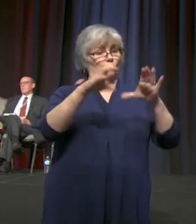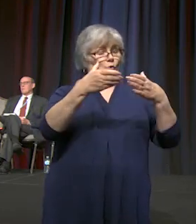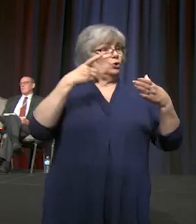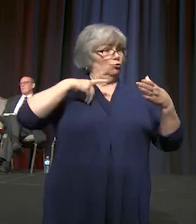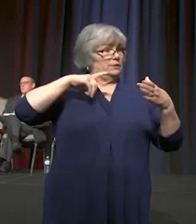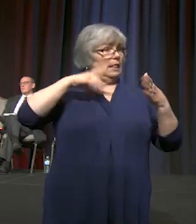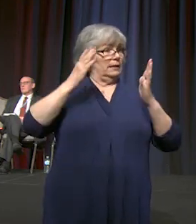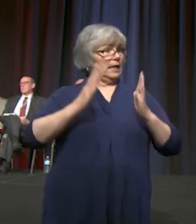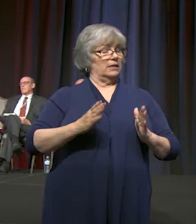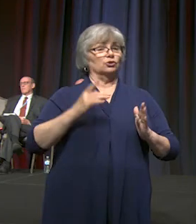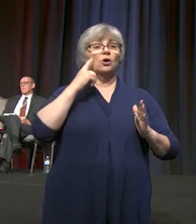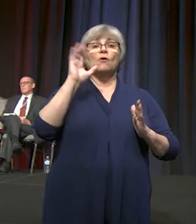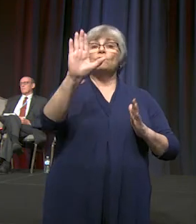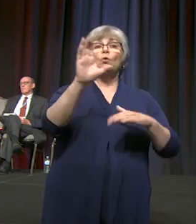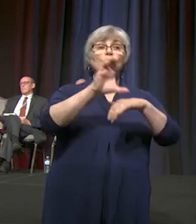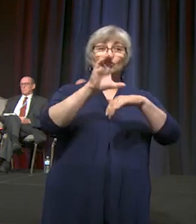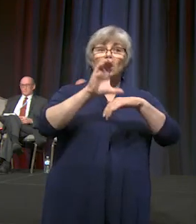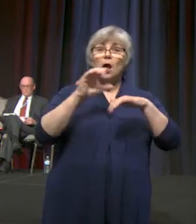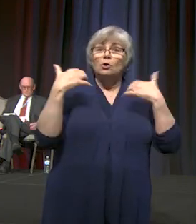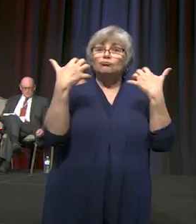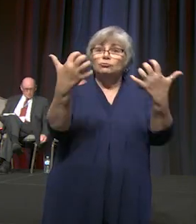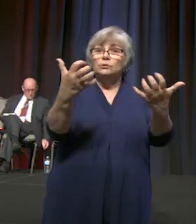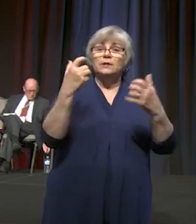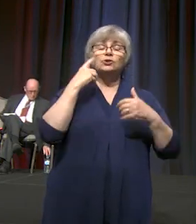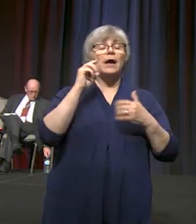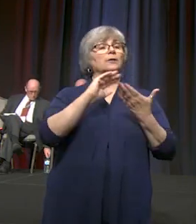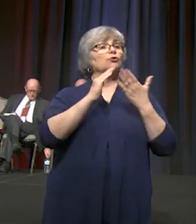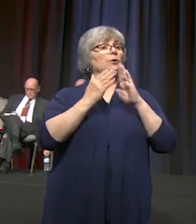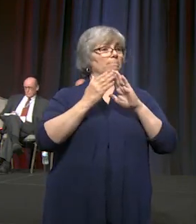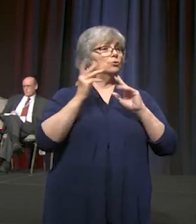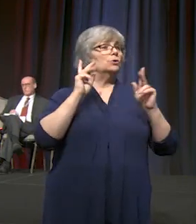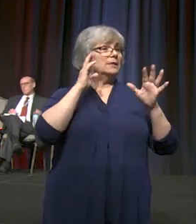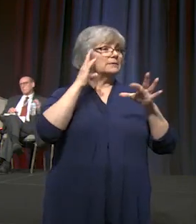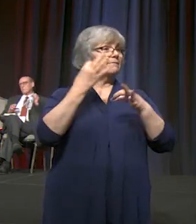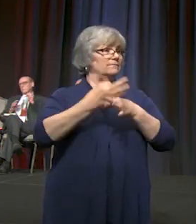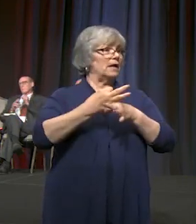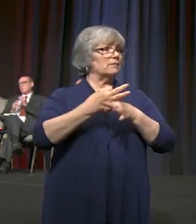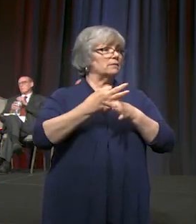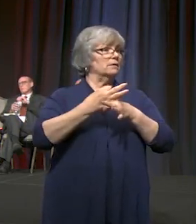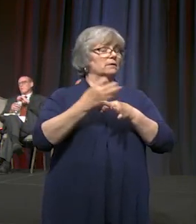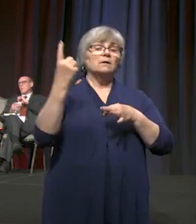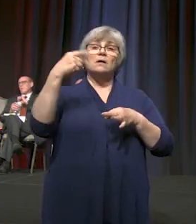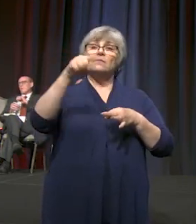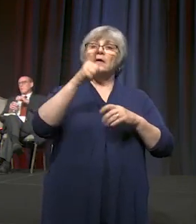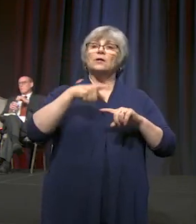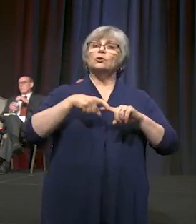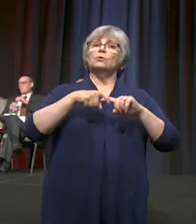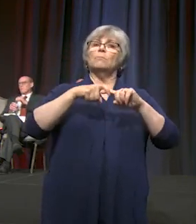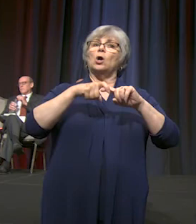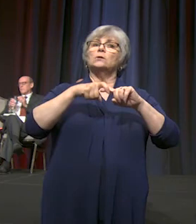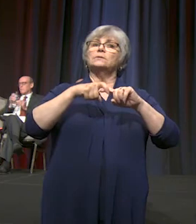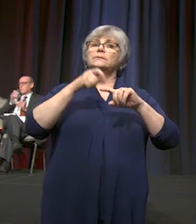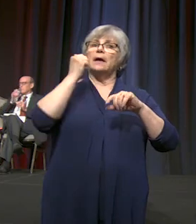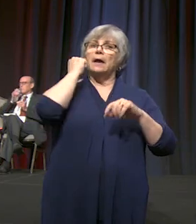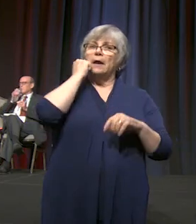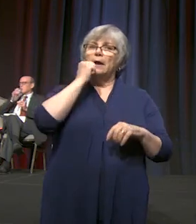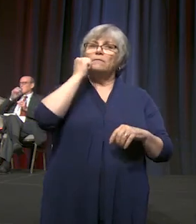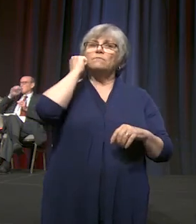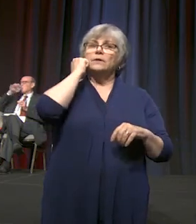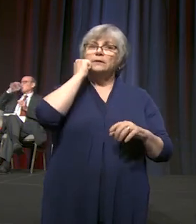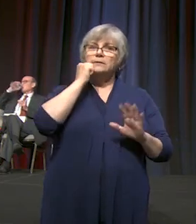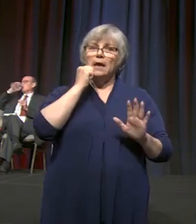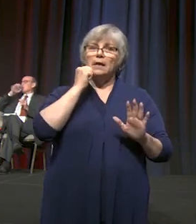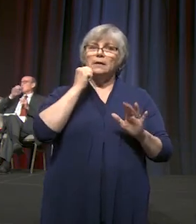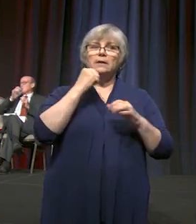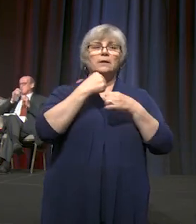for your congregations and your communities of faith, that you might pause each day to